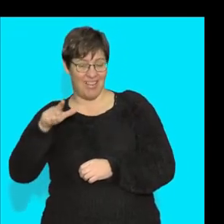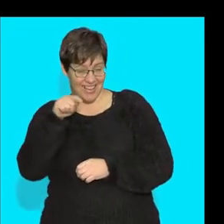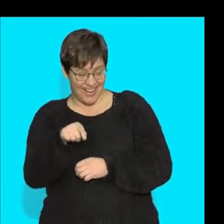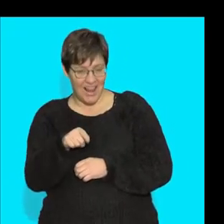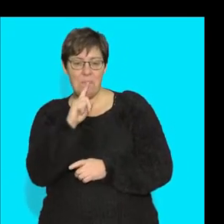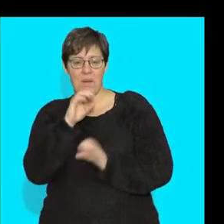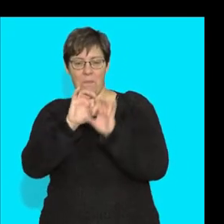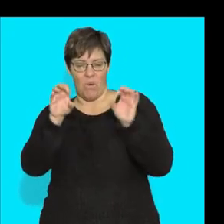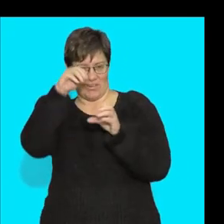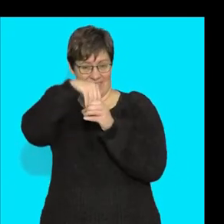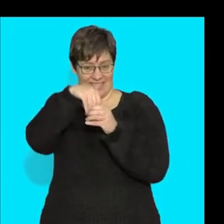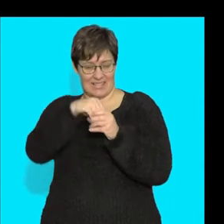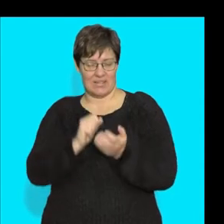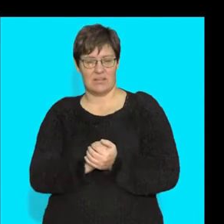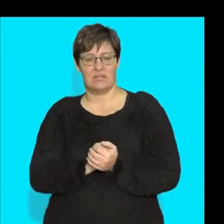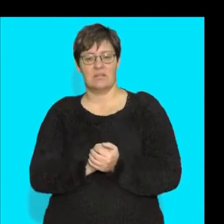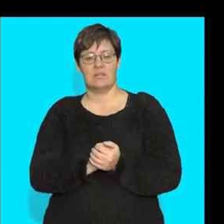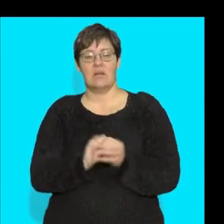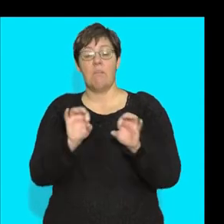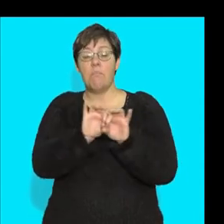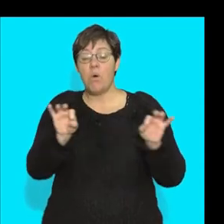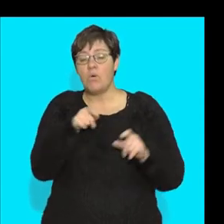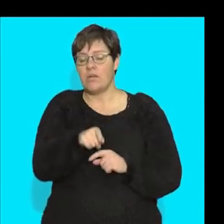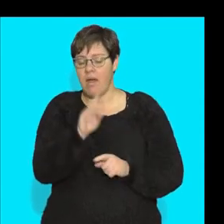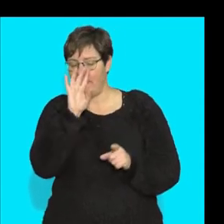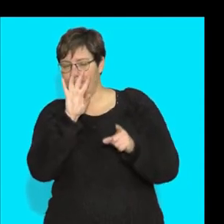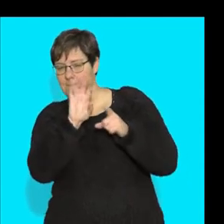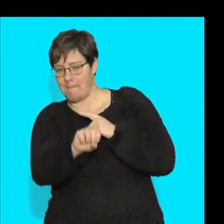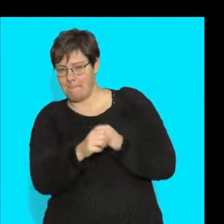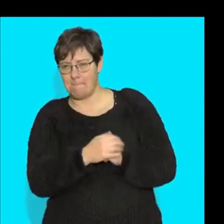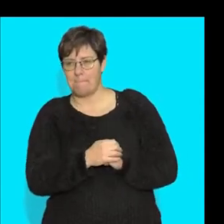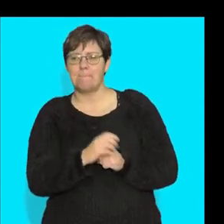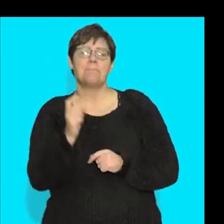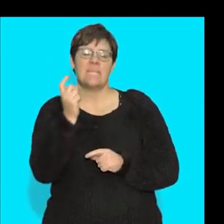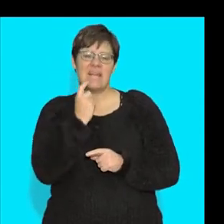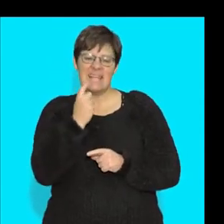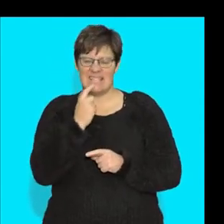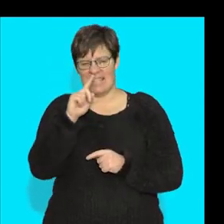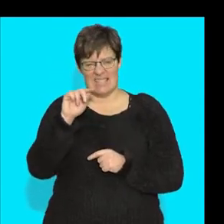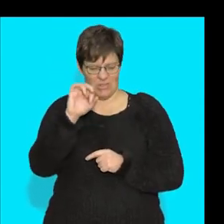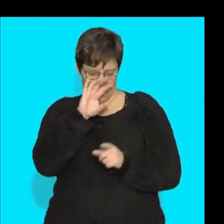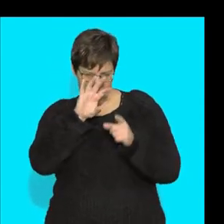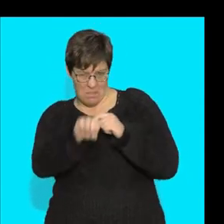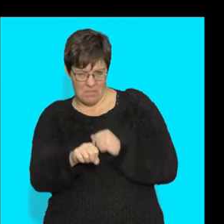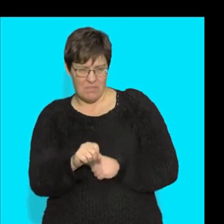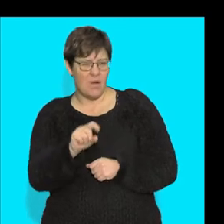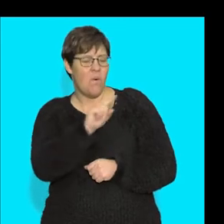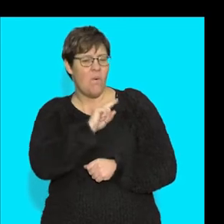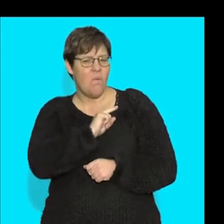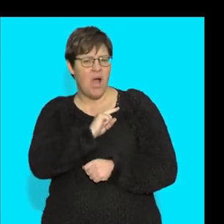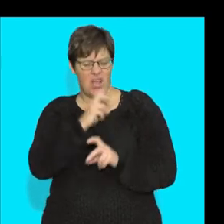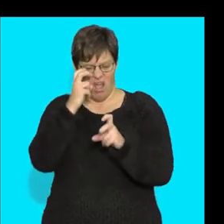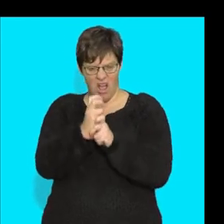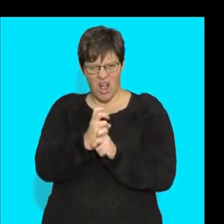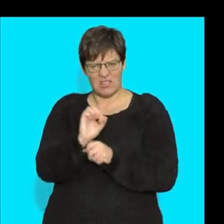cells in there. So as I said, the bone, really recognizable. It's an easy tissue. Why is it so